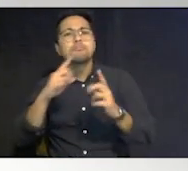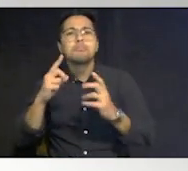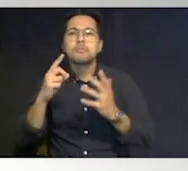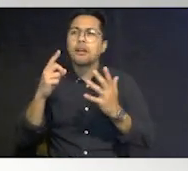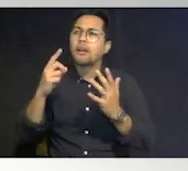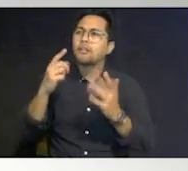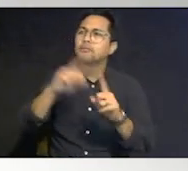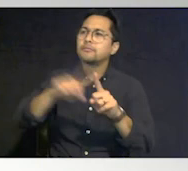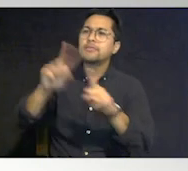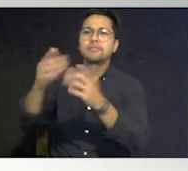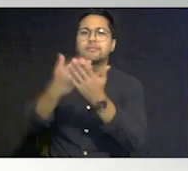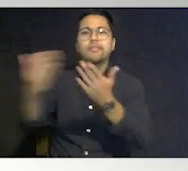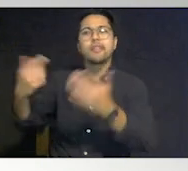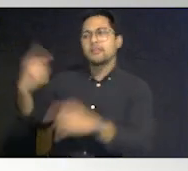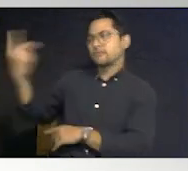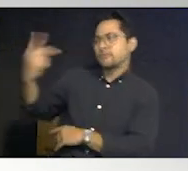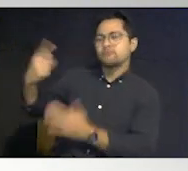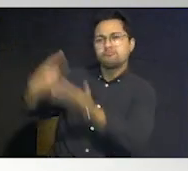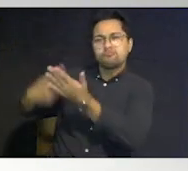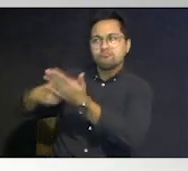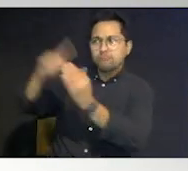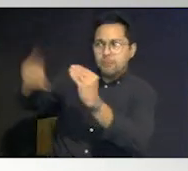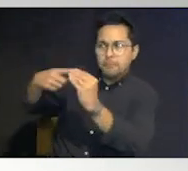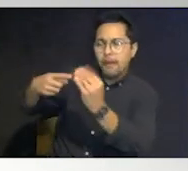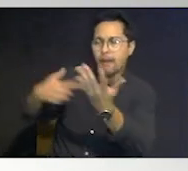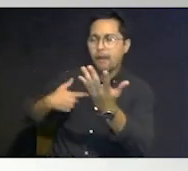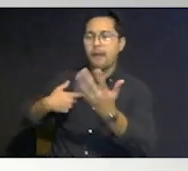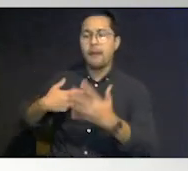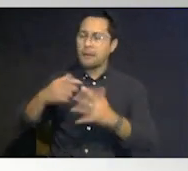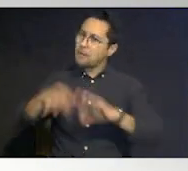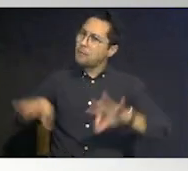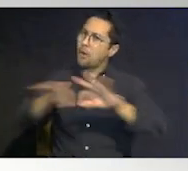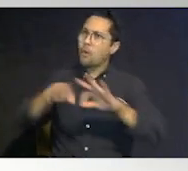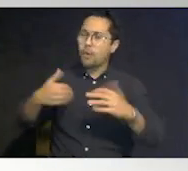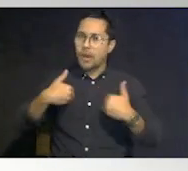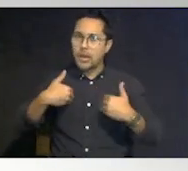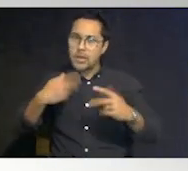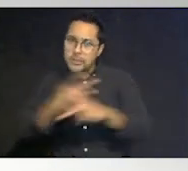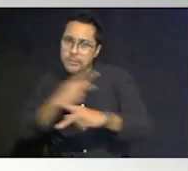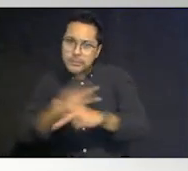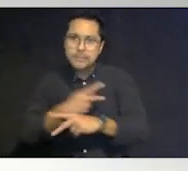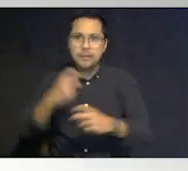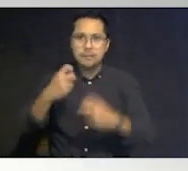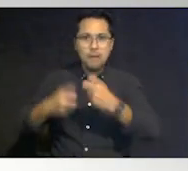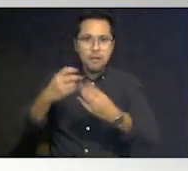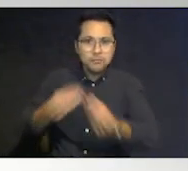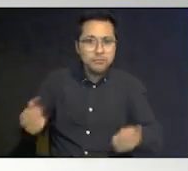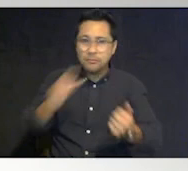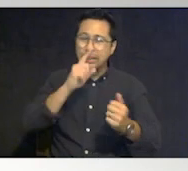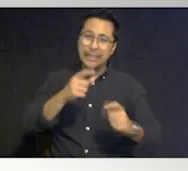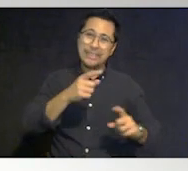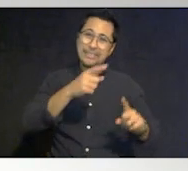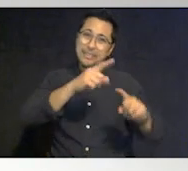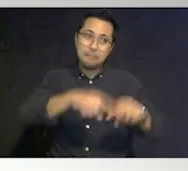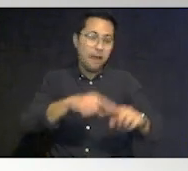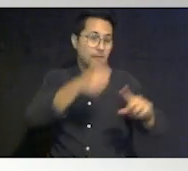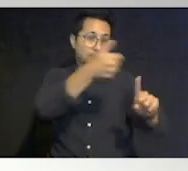michael and i were talking about and how important it is that we do problem solve and it is a county by county